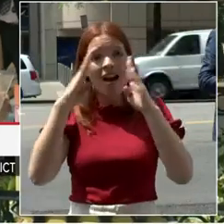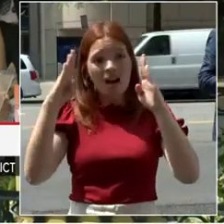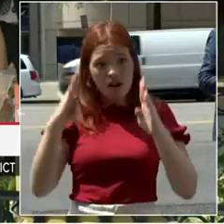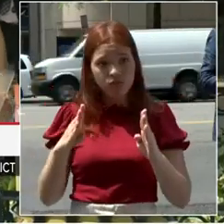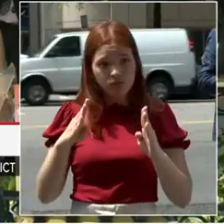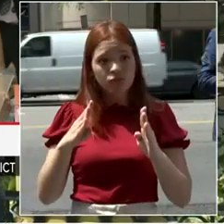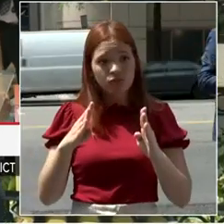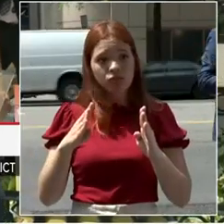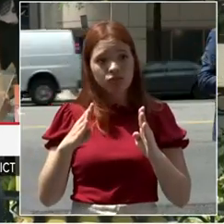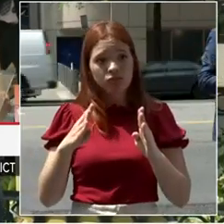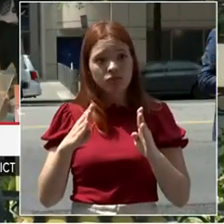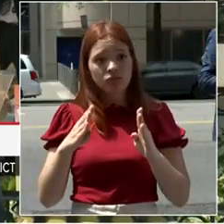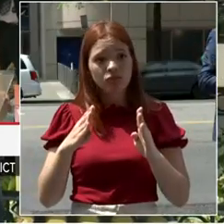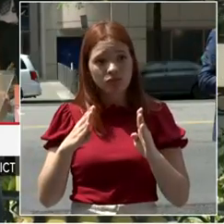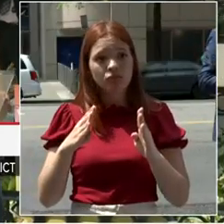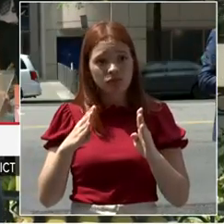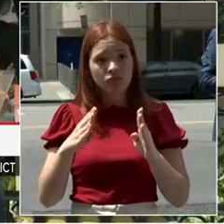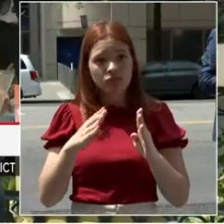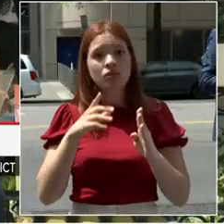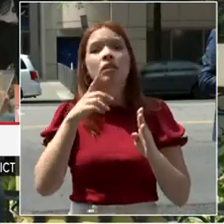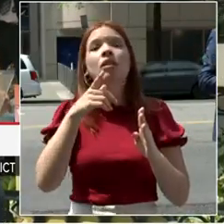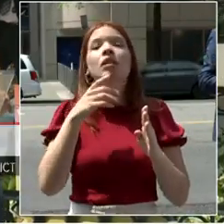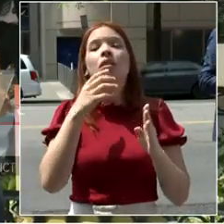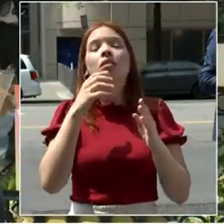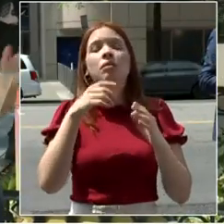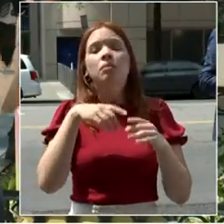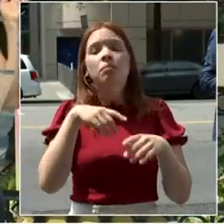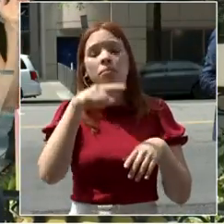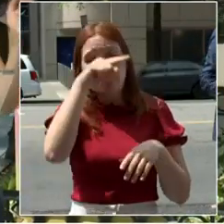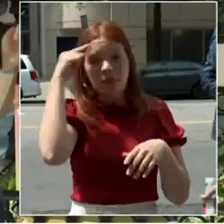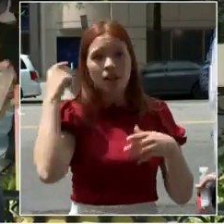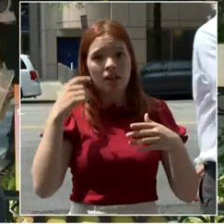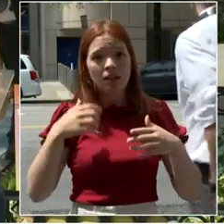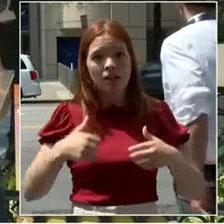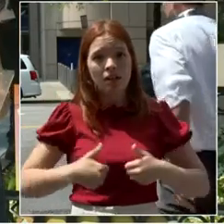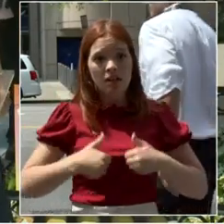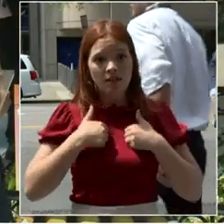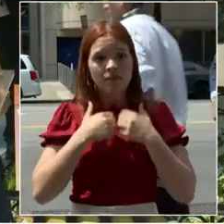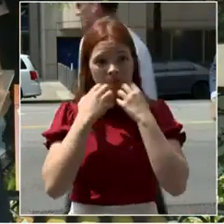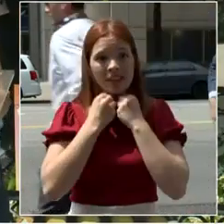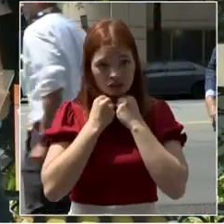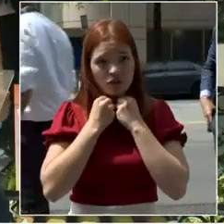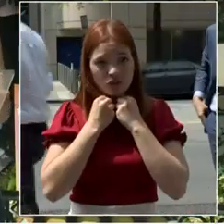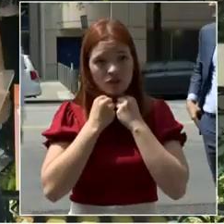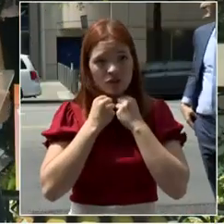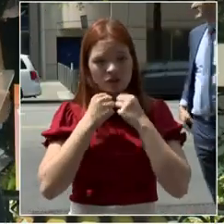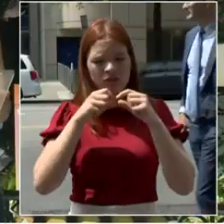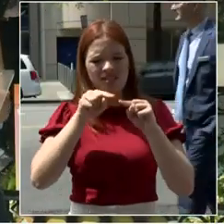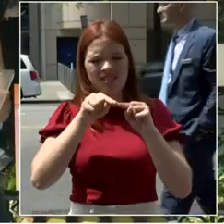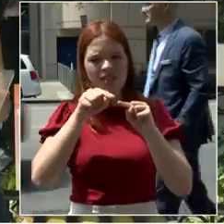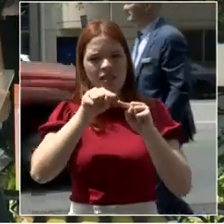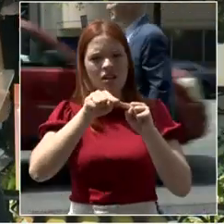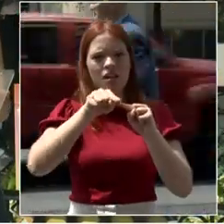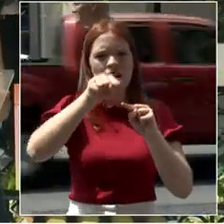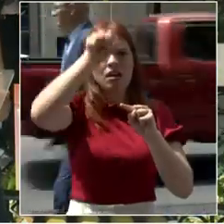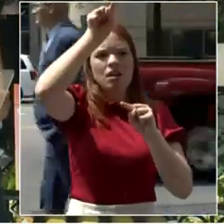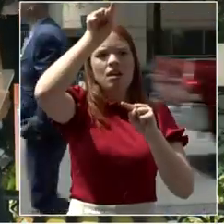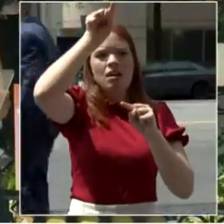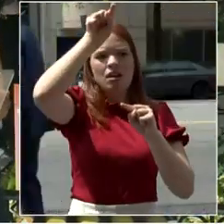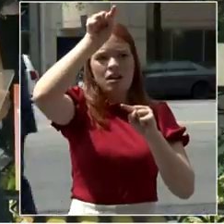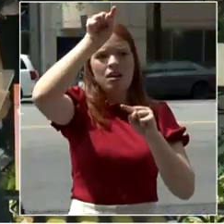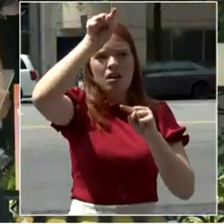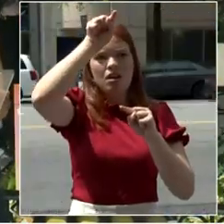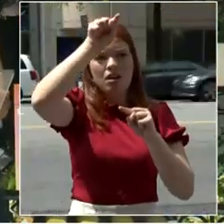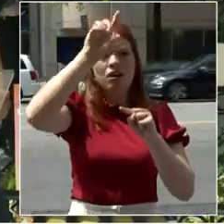right up against the downtown bid north to DuPont Circle and west to Washington Circle. So as Jaren